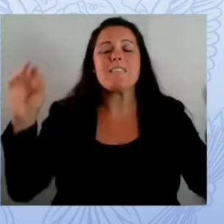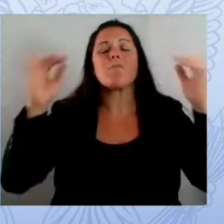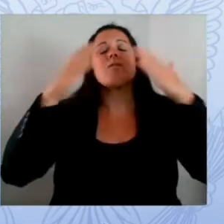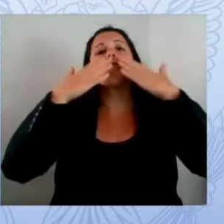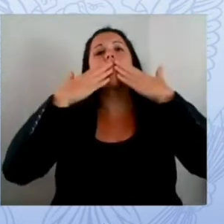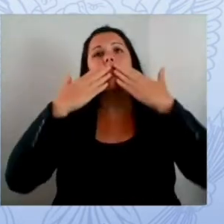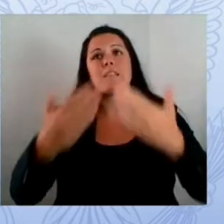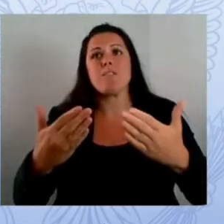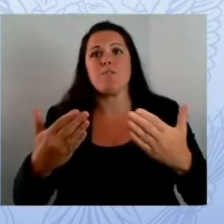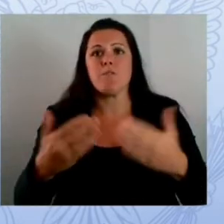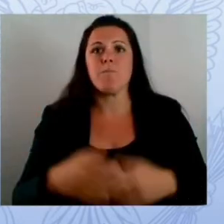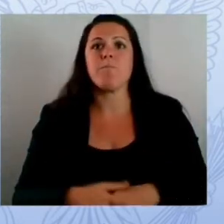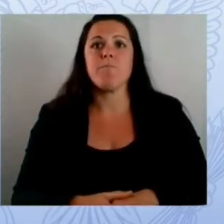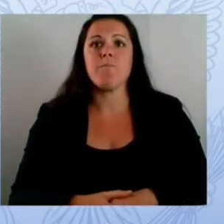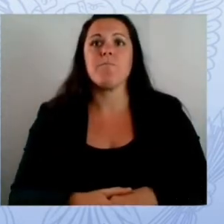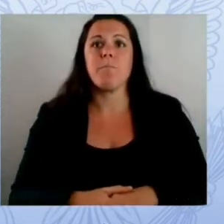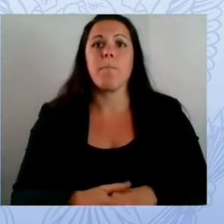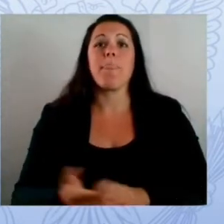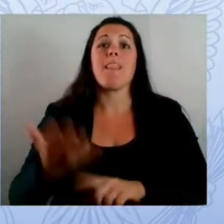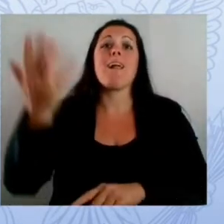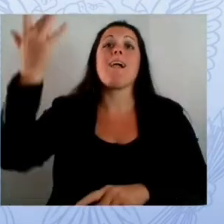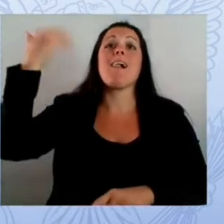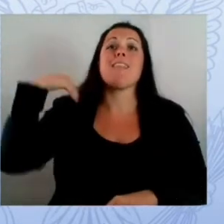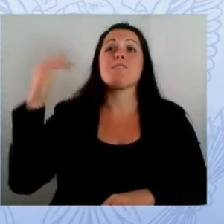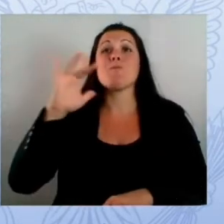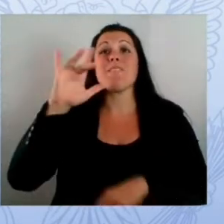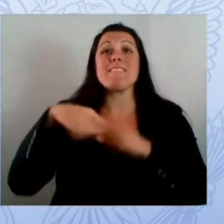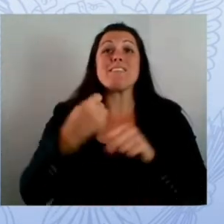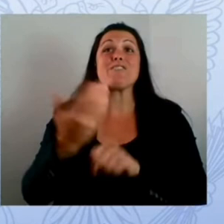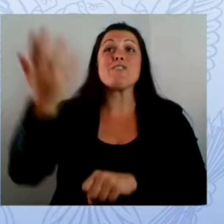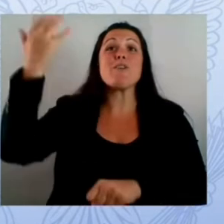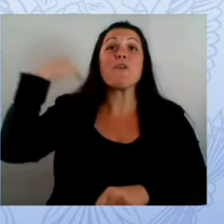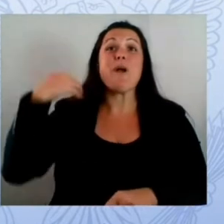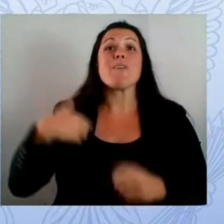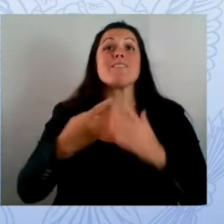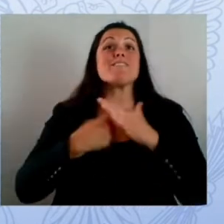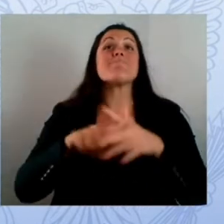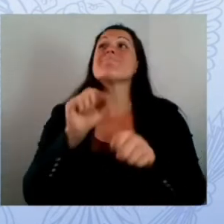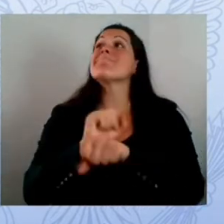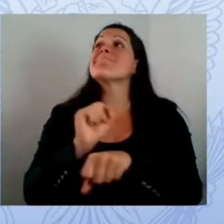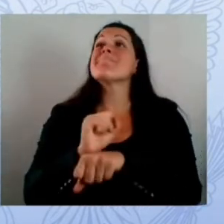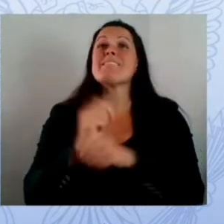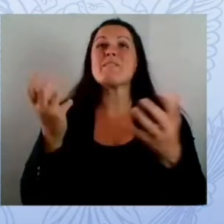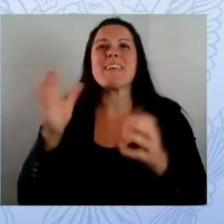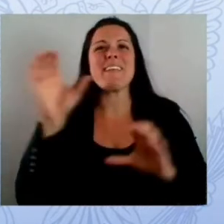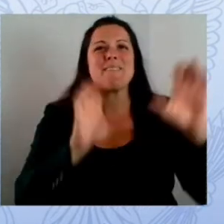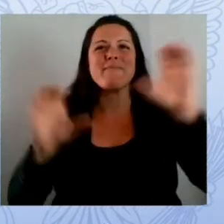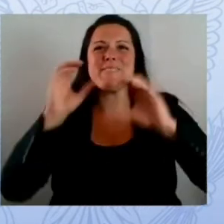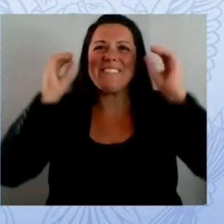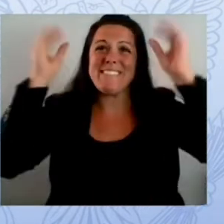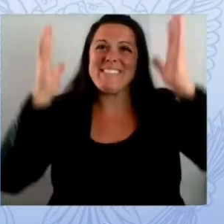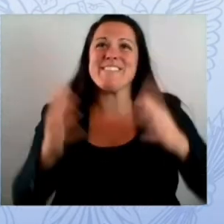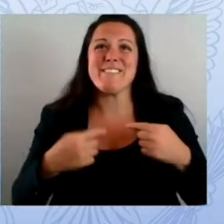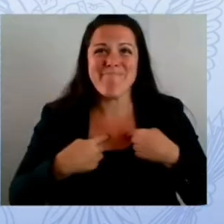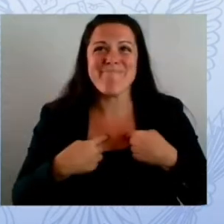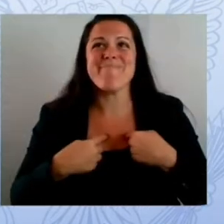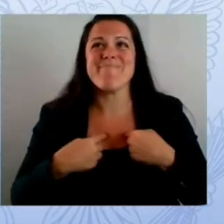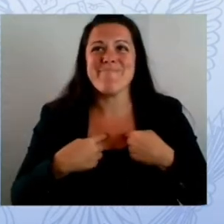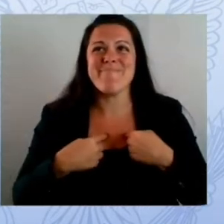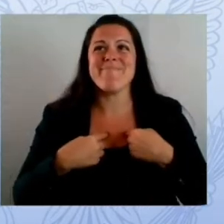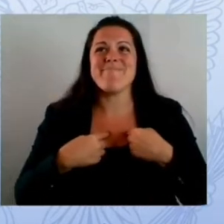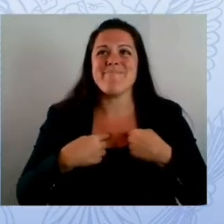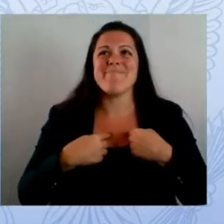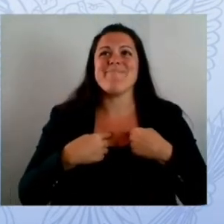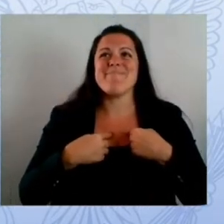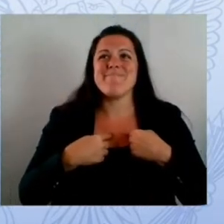for that um i know that i can do some tutoring afterwards uh left that career uh to enter into educational technology and from